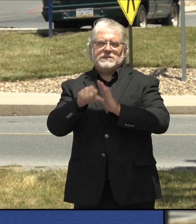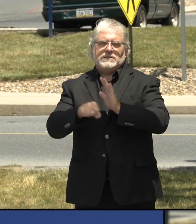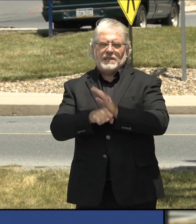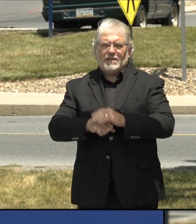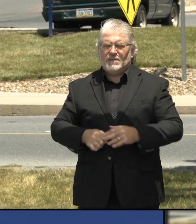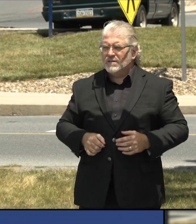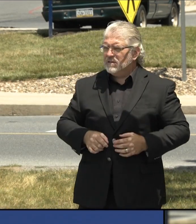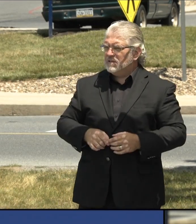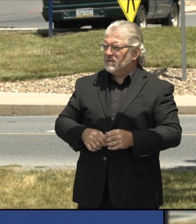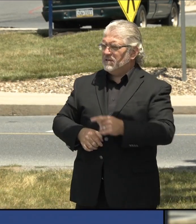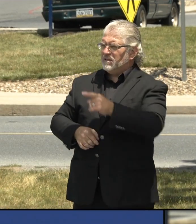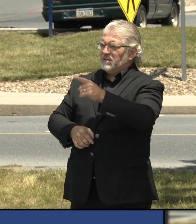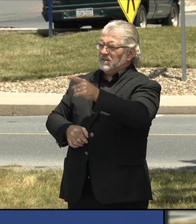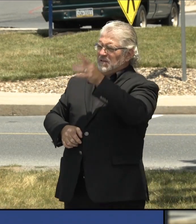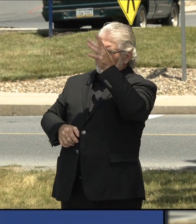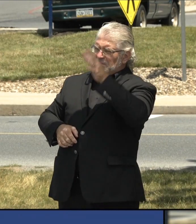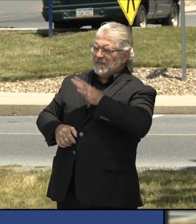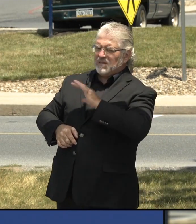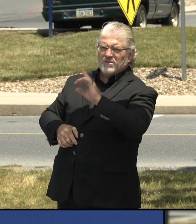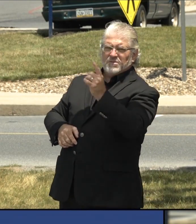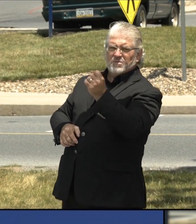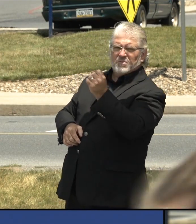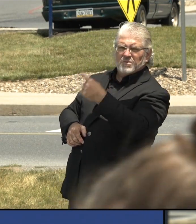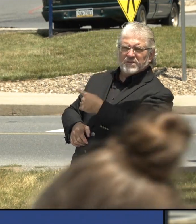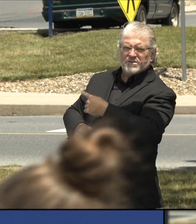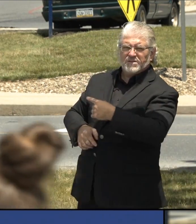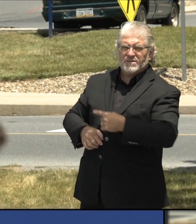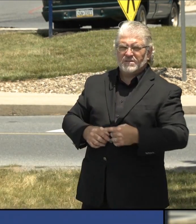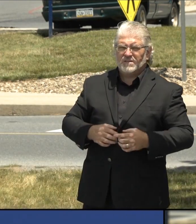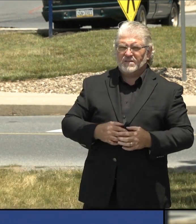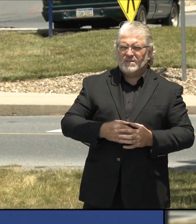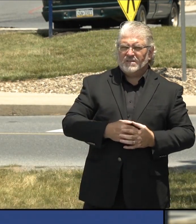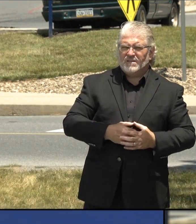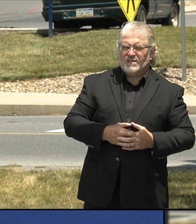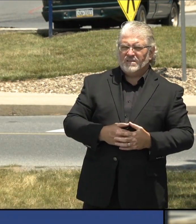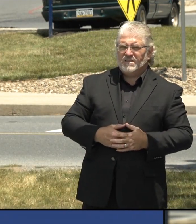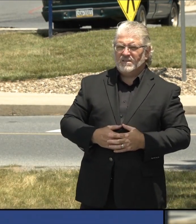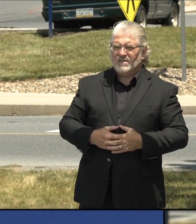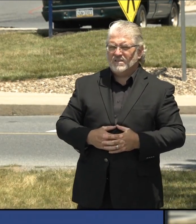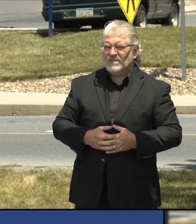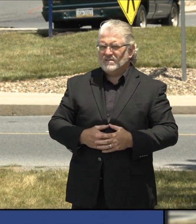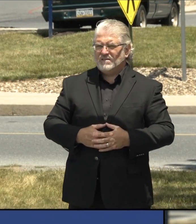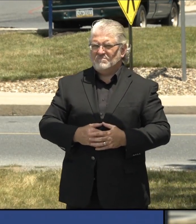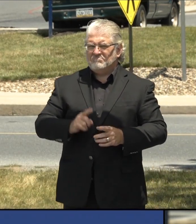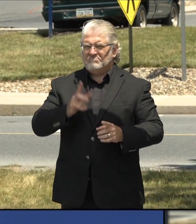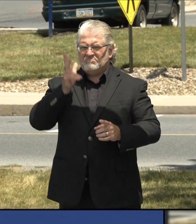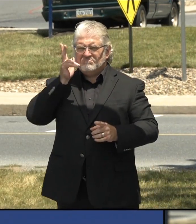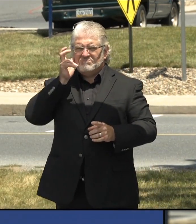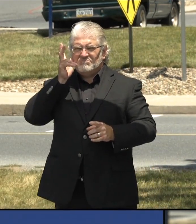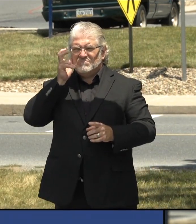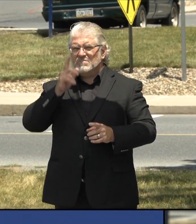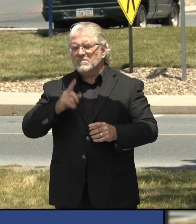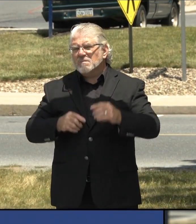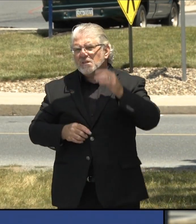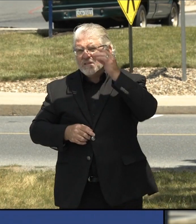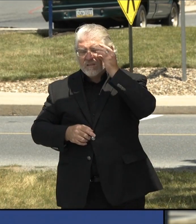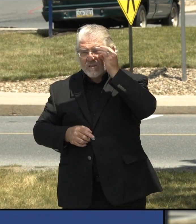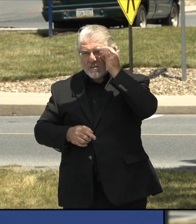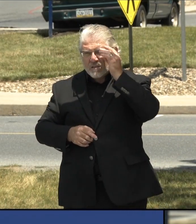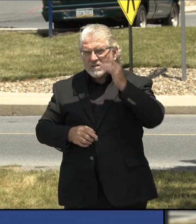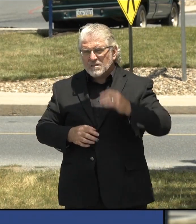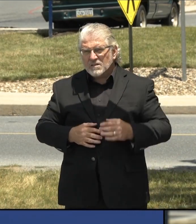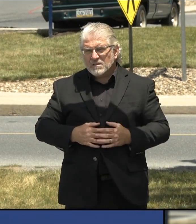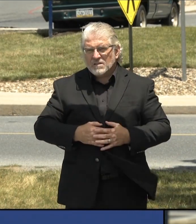you're putting out messages suggesting that wearing masks is required, but clearly some people aren't wearing masks when they're out shopping or whatever. Right.